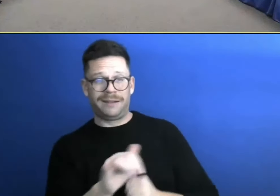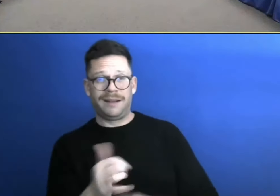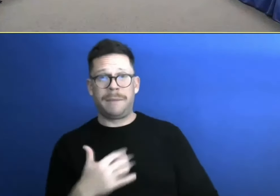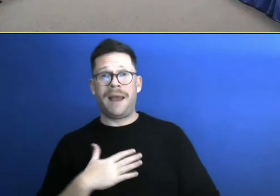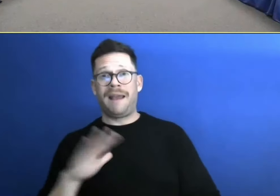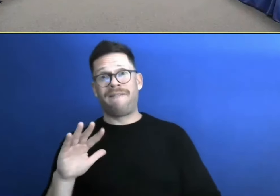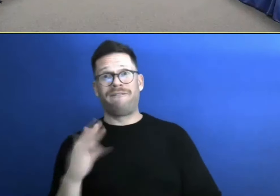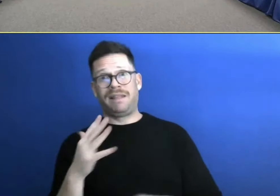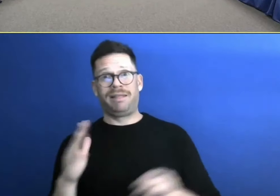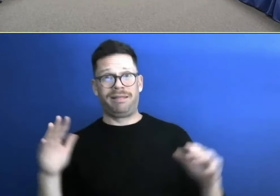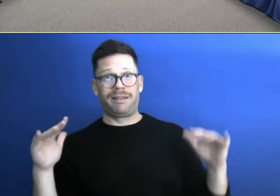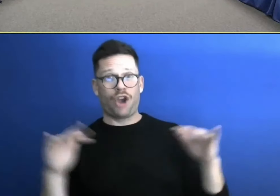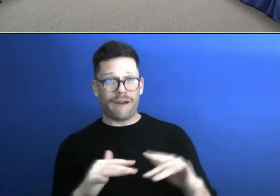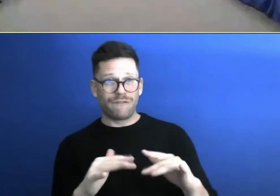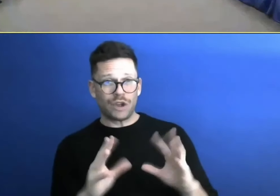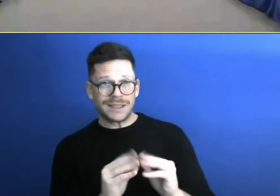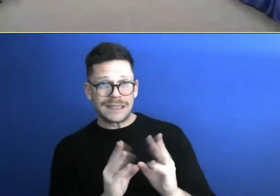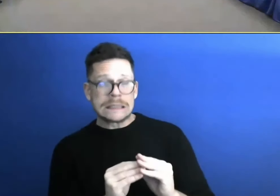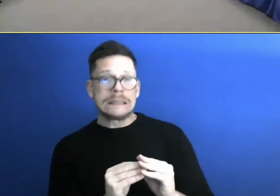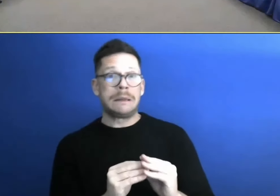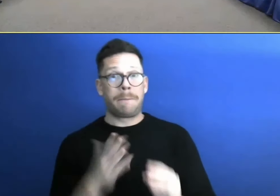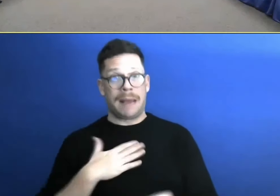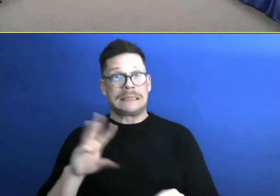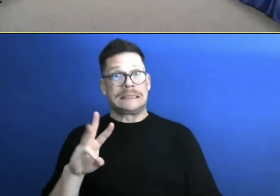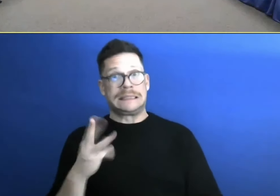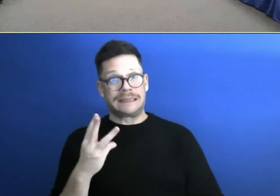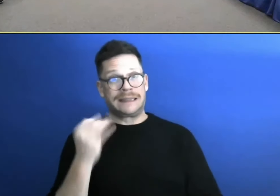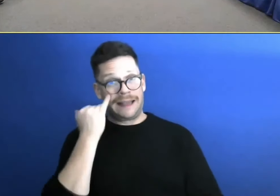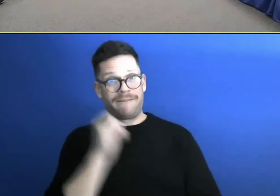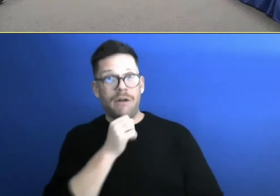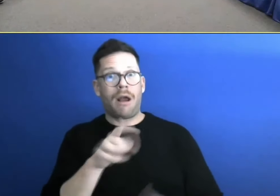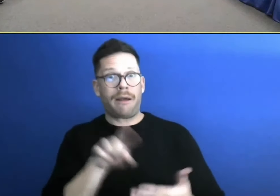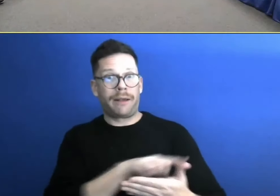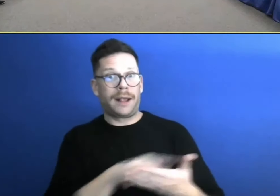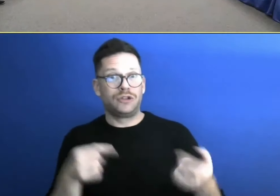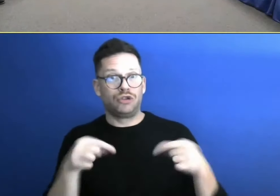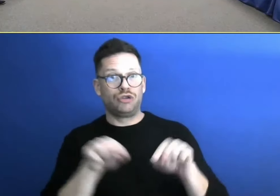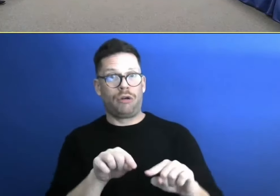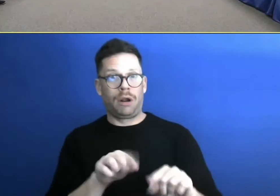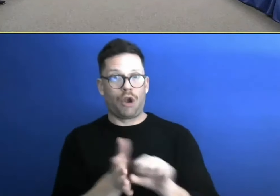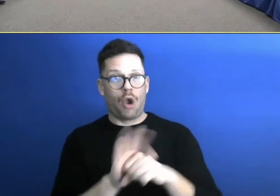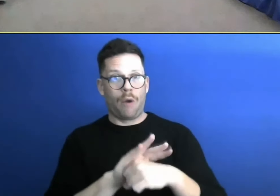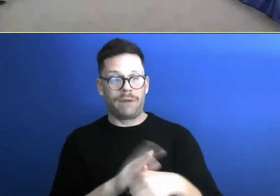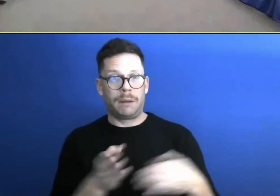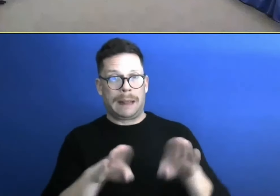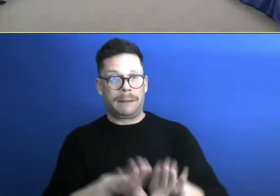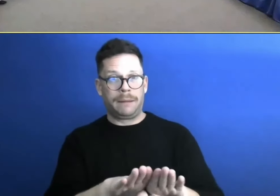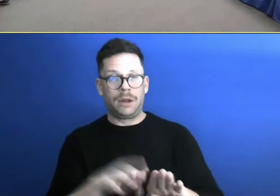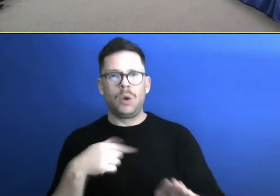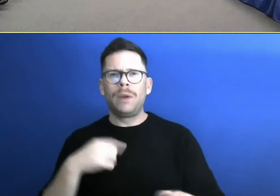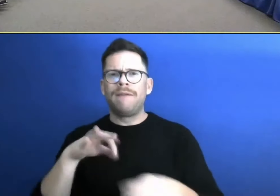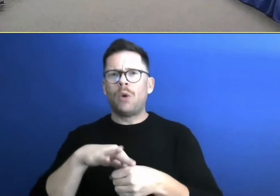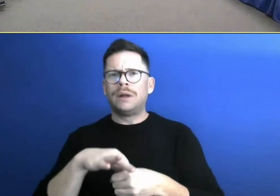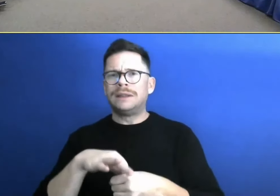my sixth if it wasn't for them canceling during the pandemic. Um, so far we have voted that, uh, teachers would not have to take MTELs